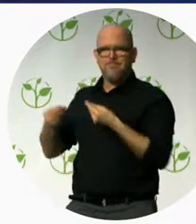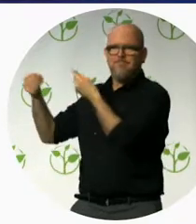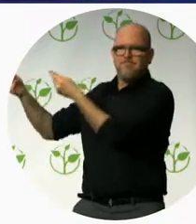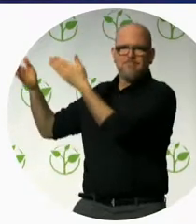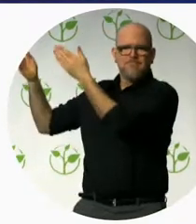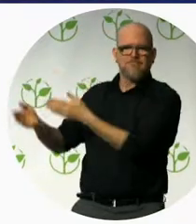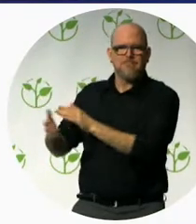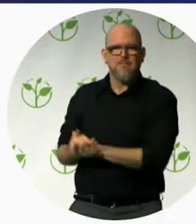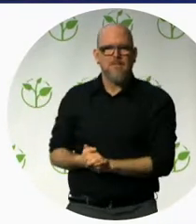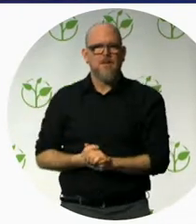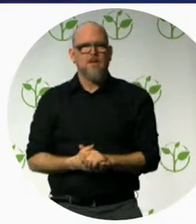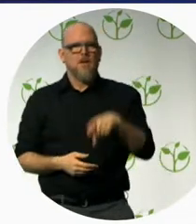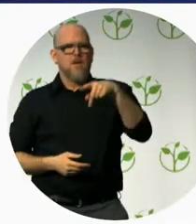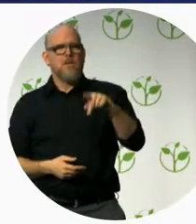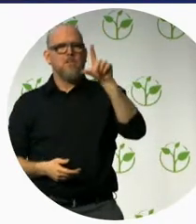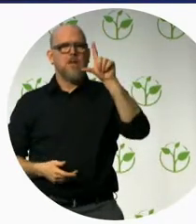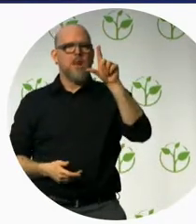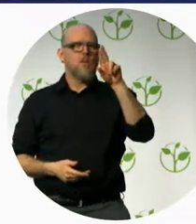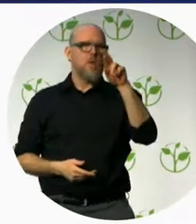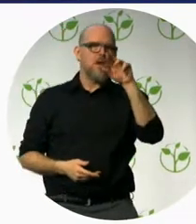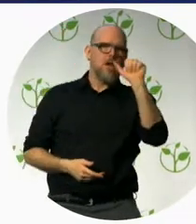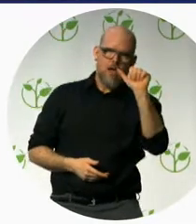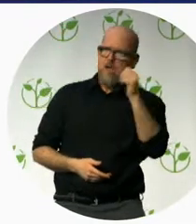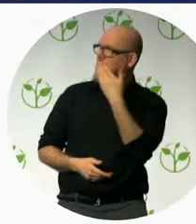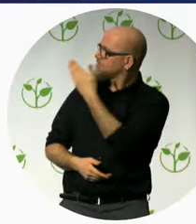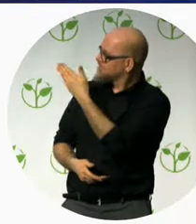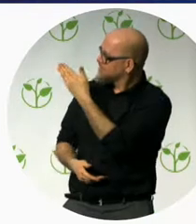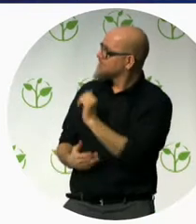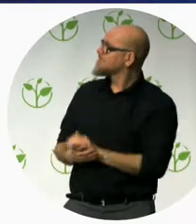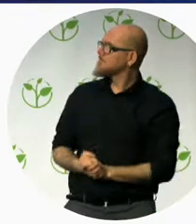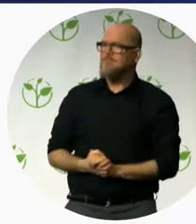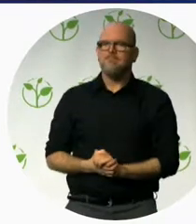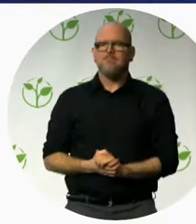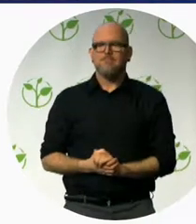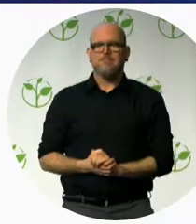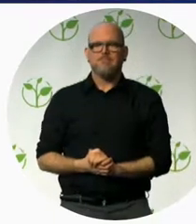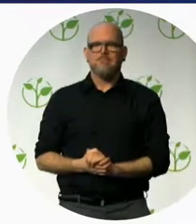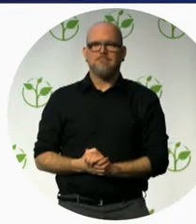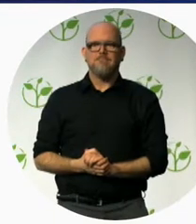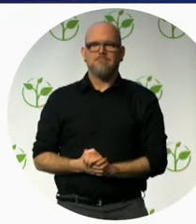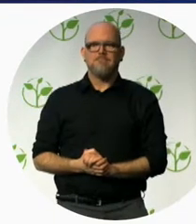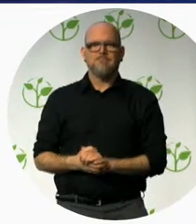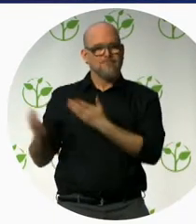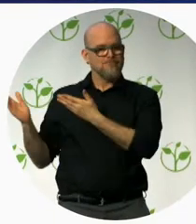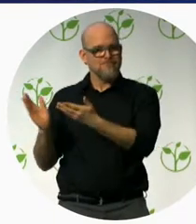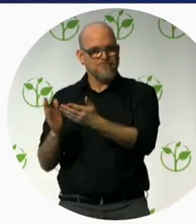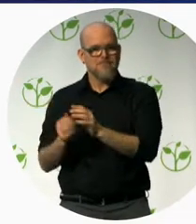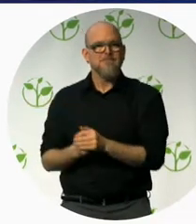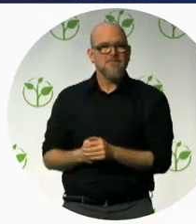he's sitting with me here on my left, and he is a member of the European Parliament